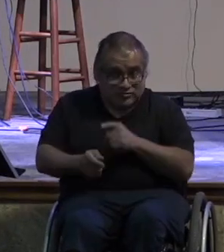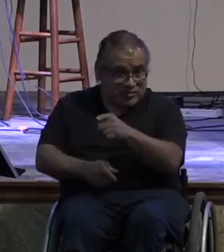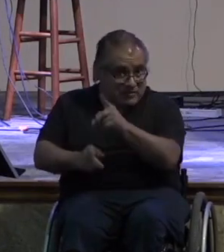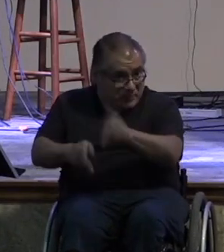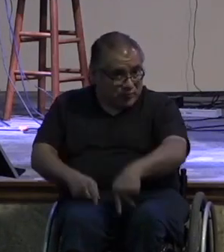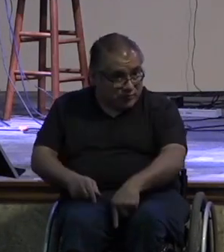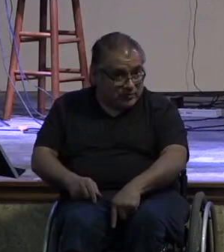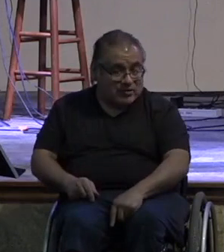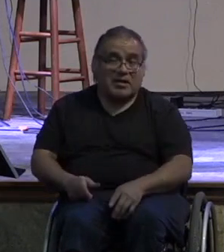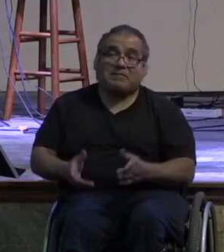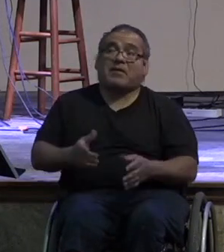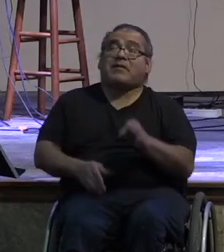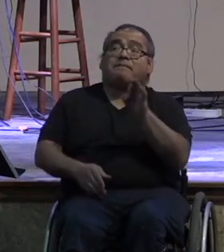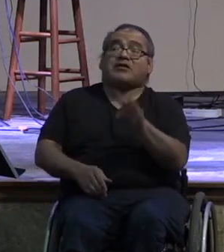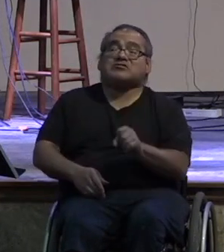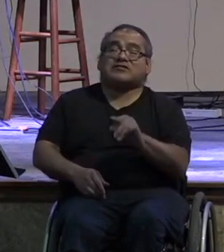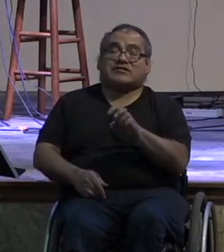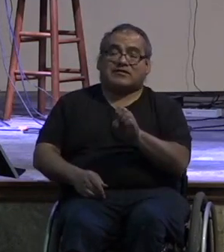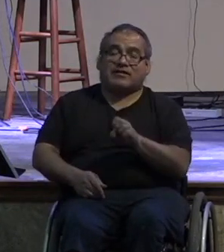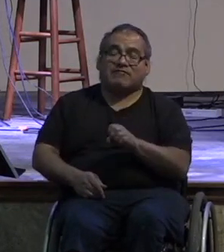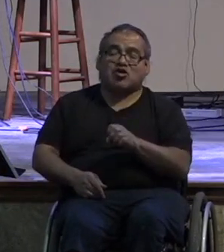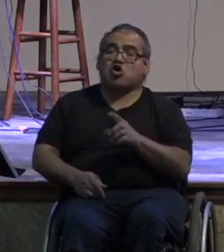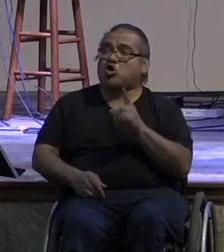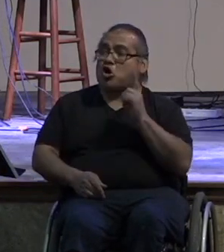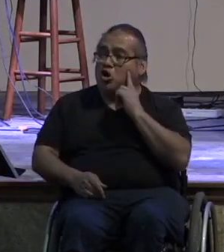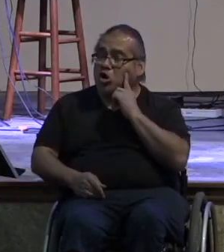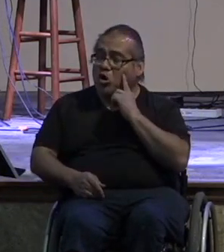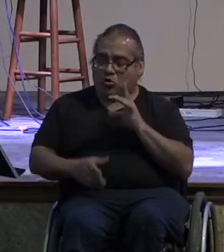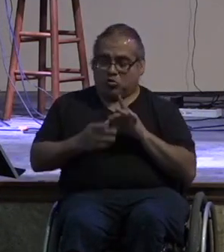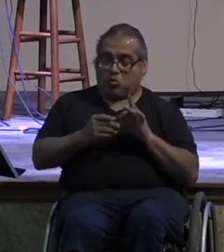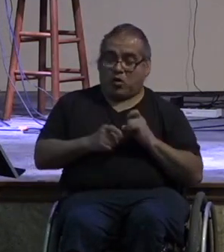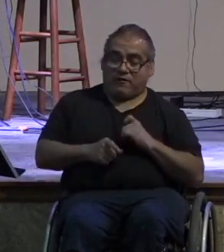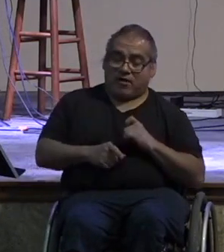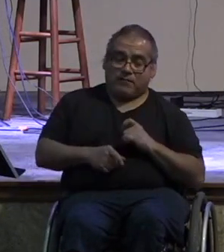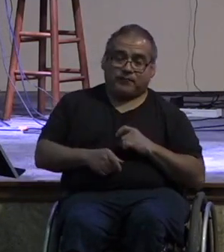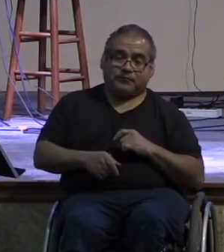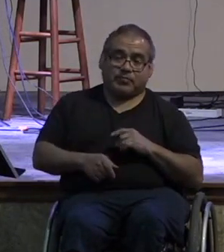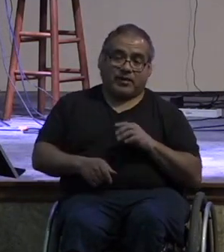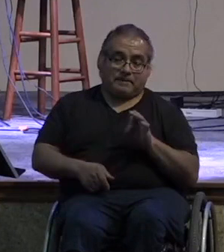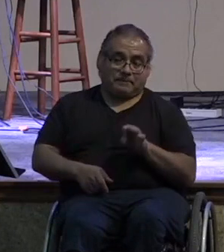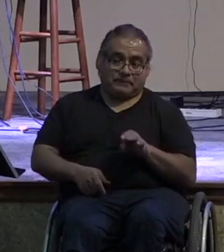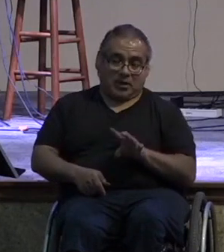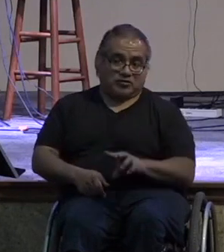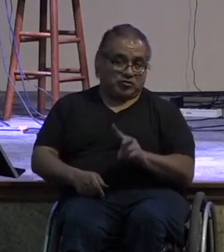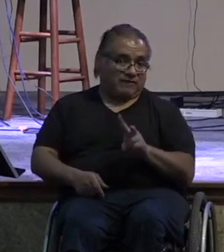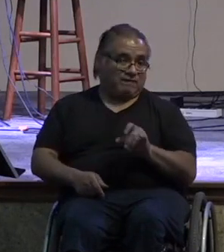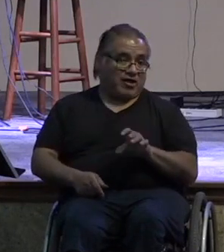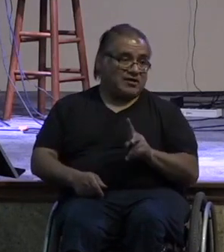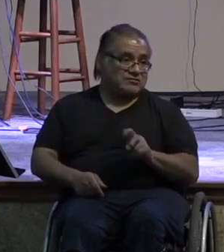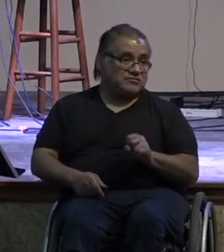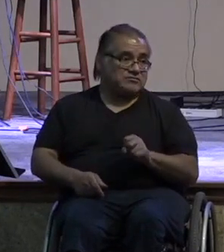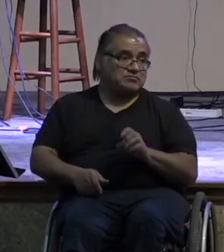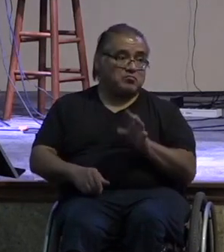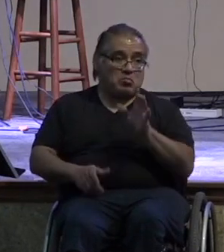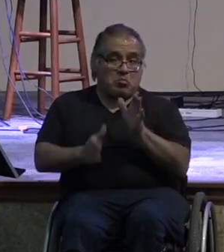you may have heard pastor steve quote from pastor vick's book we really do need each other and it's true we really do need each